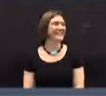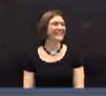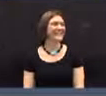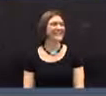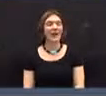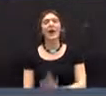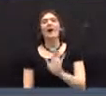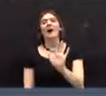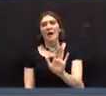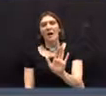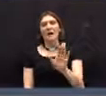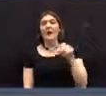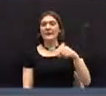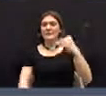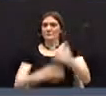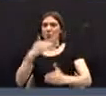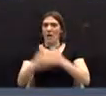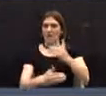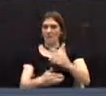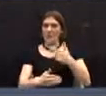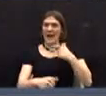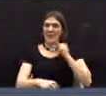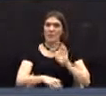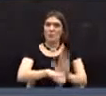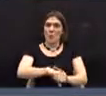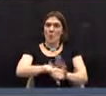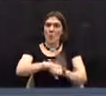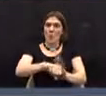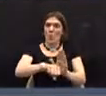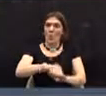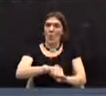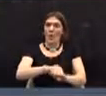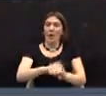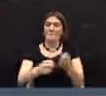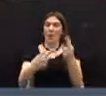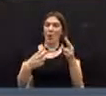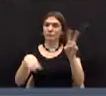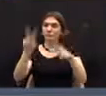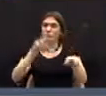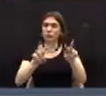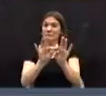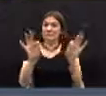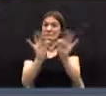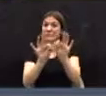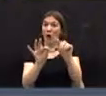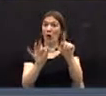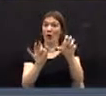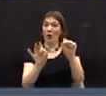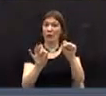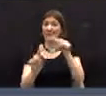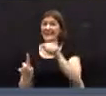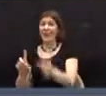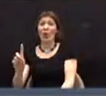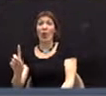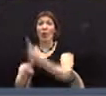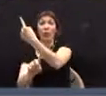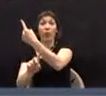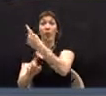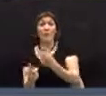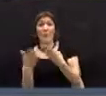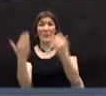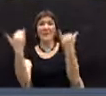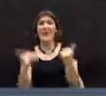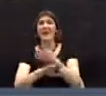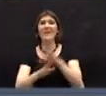We have a process whereby we warn substantive articles. This has not been warned. I think we have no